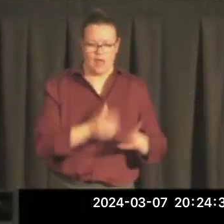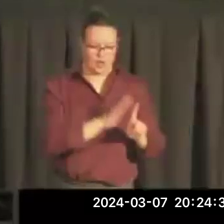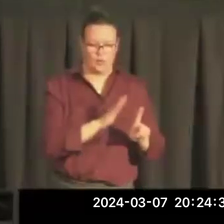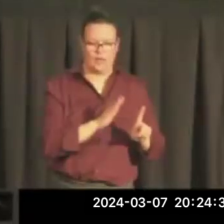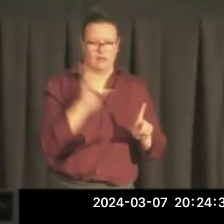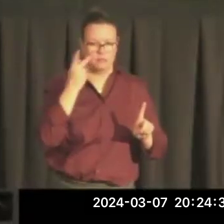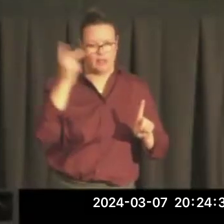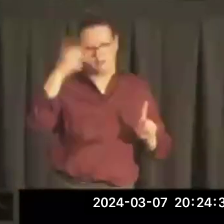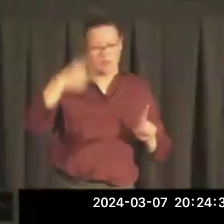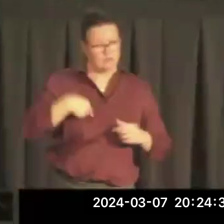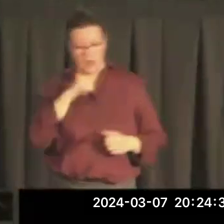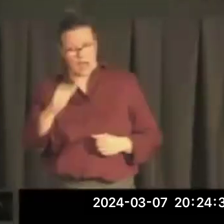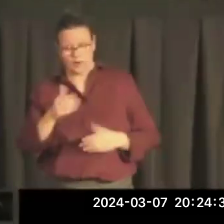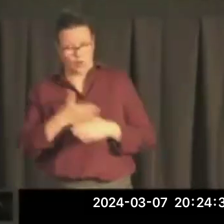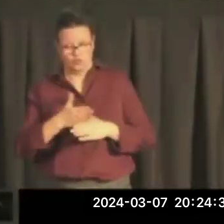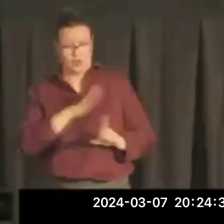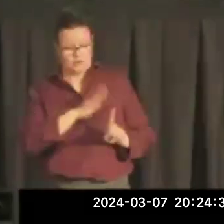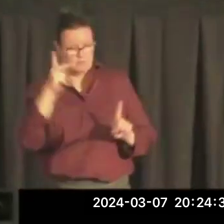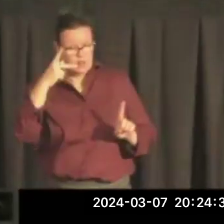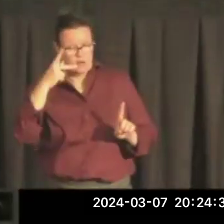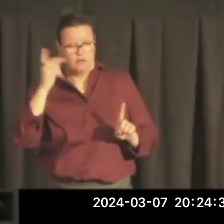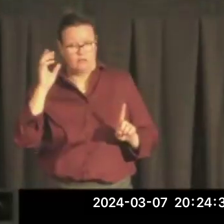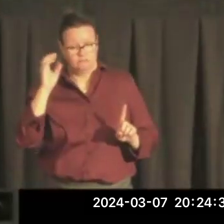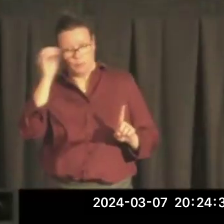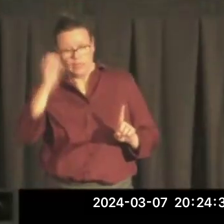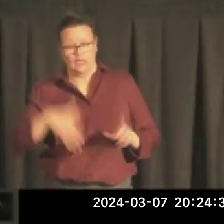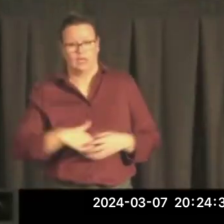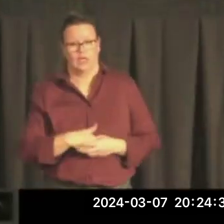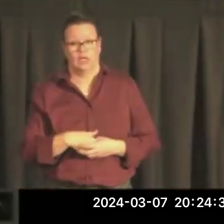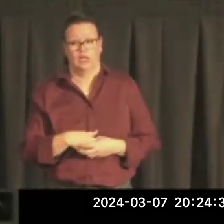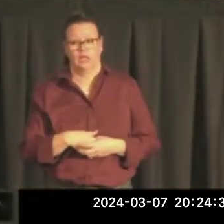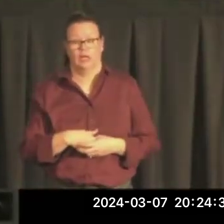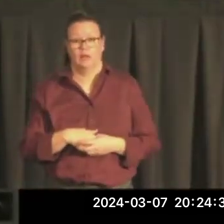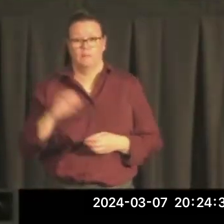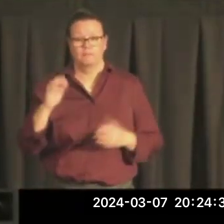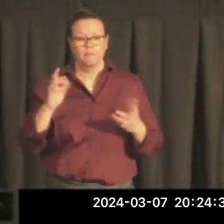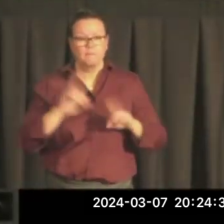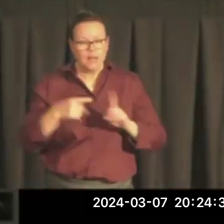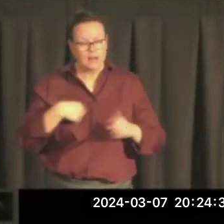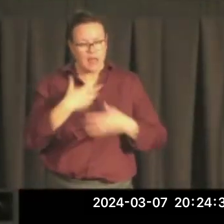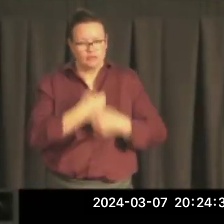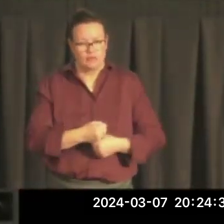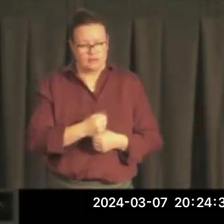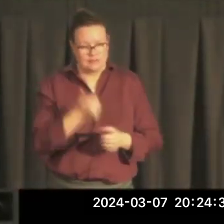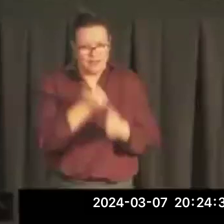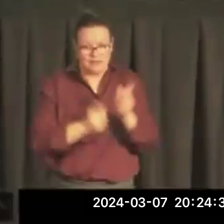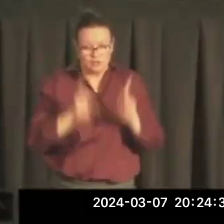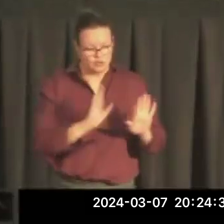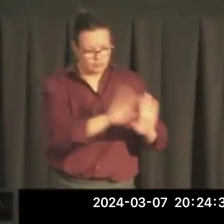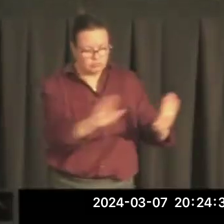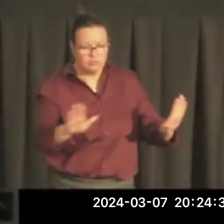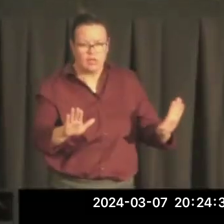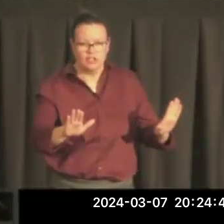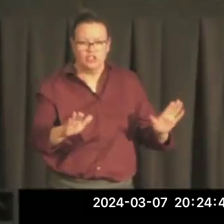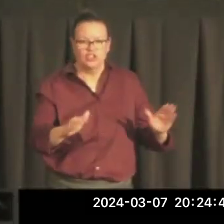political philosophy. But. I trust that every member of this body. Shares the principles to which